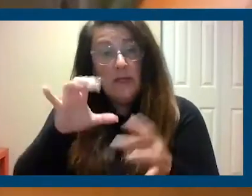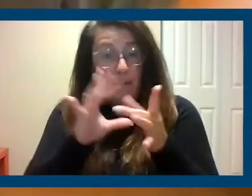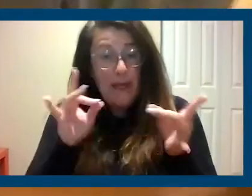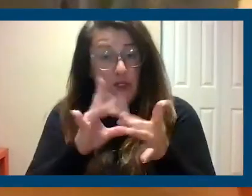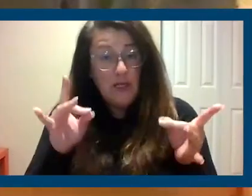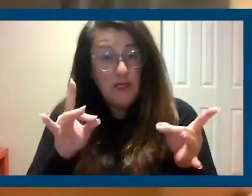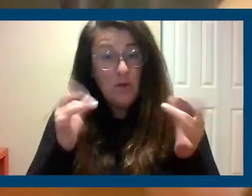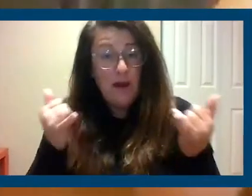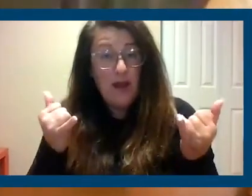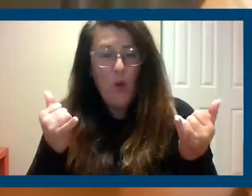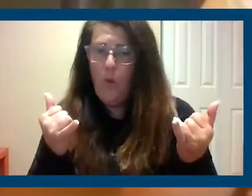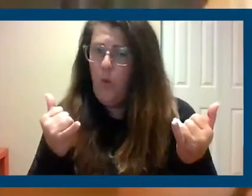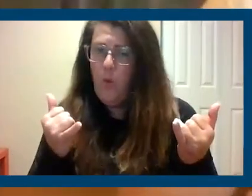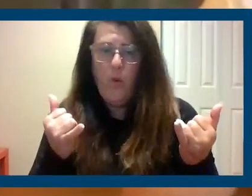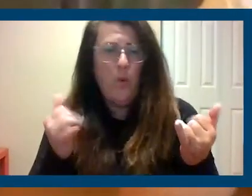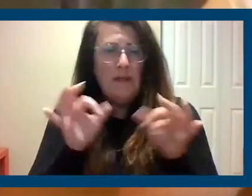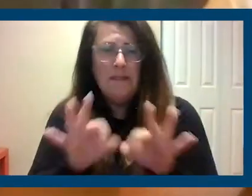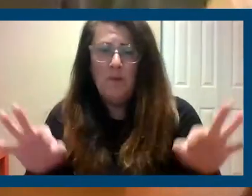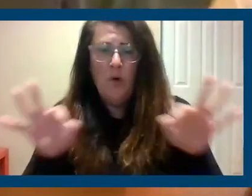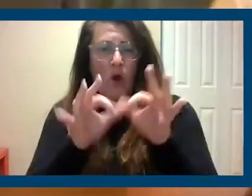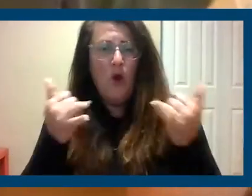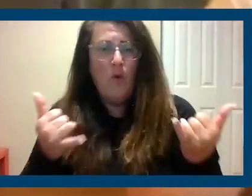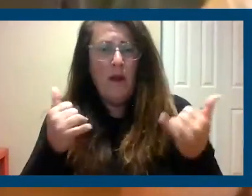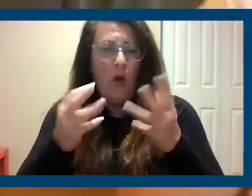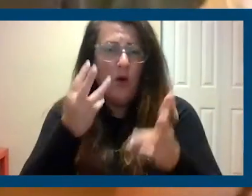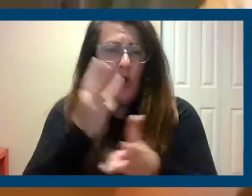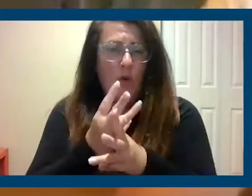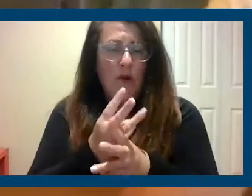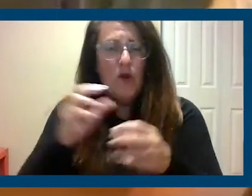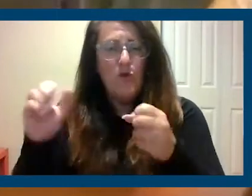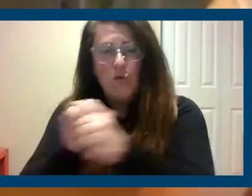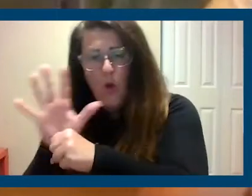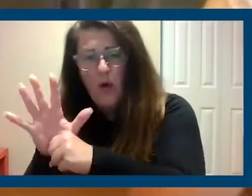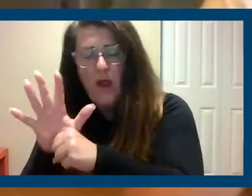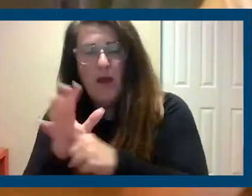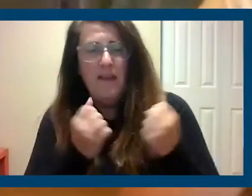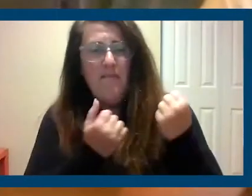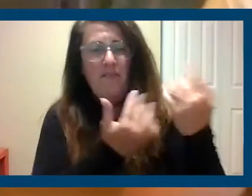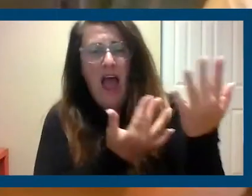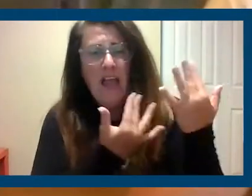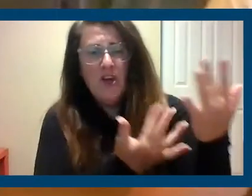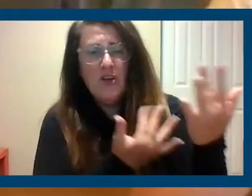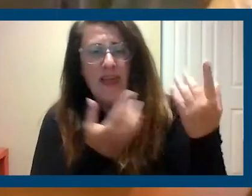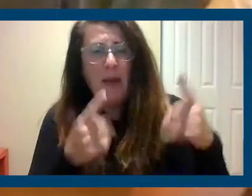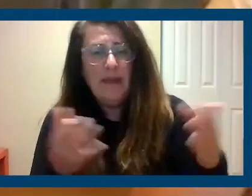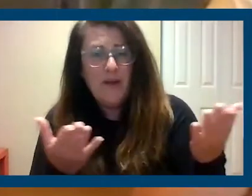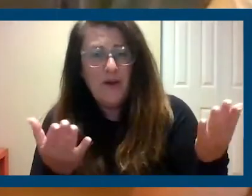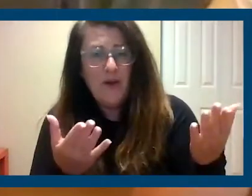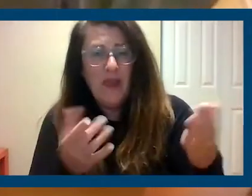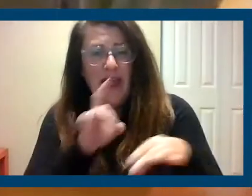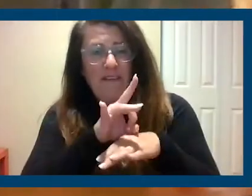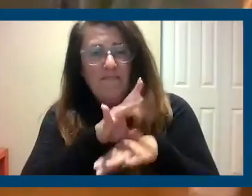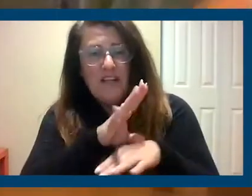are extraordinary times. Yes, they are. Uh, with the coronavirus, with the wildfires, uh, with the eviction